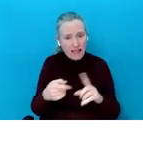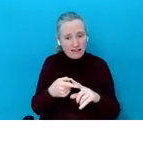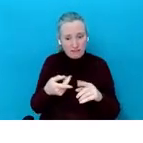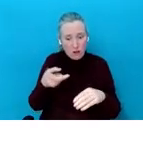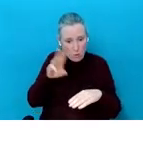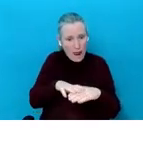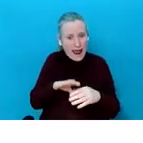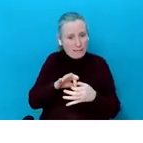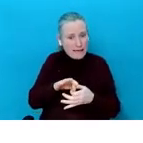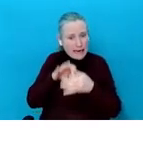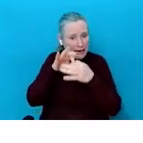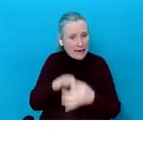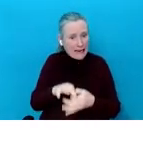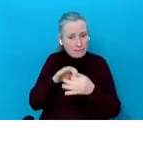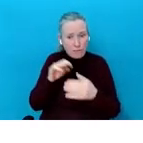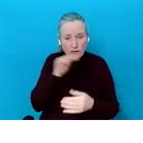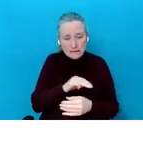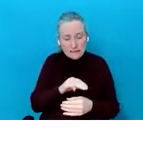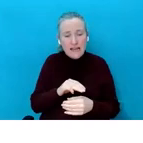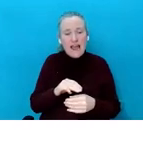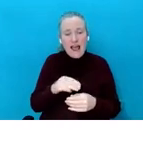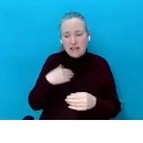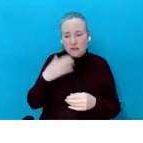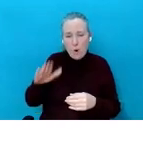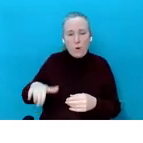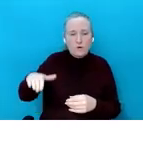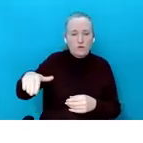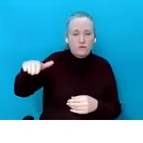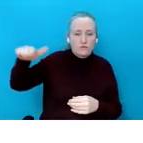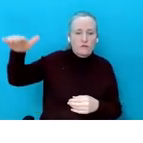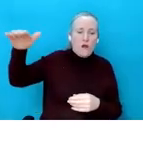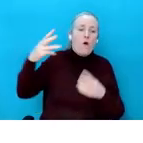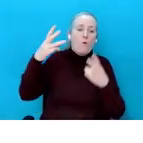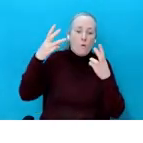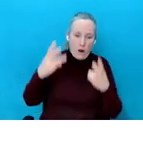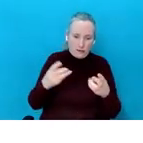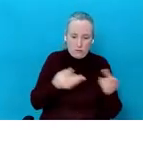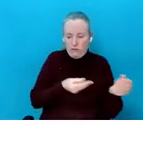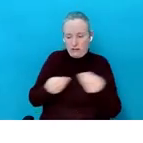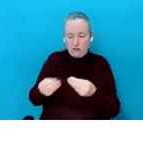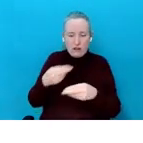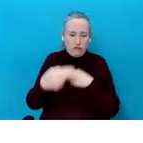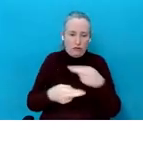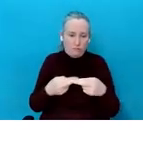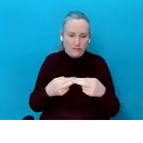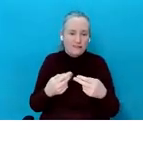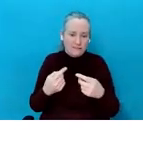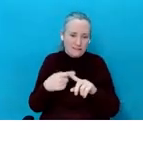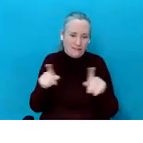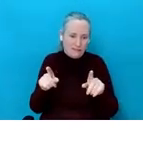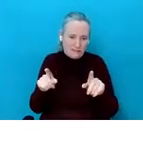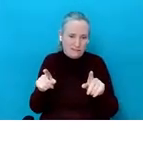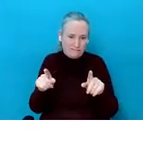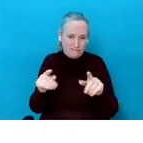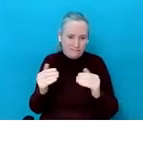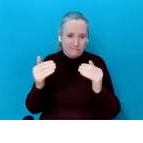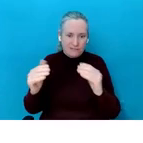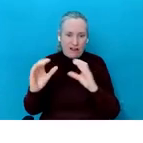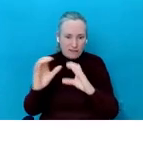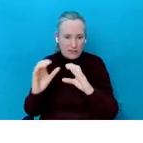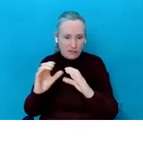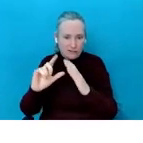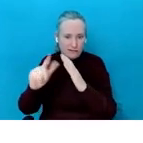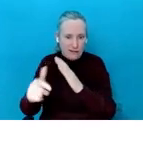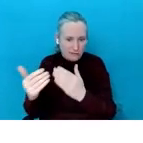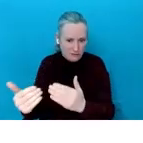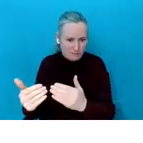as they get older, they will want it in their room. And then it's a different conversation with them, okay? So something that I